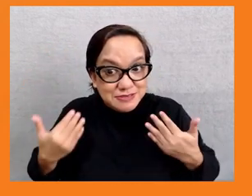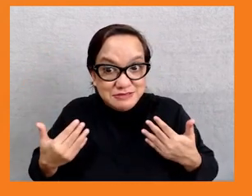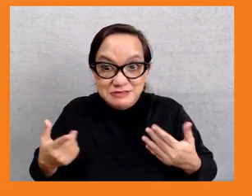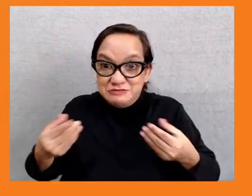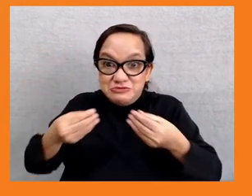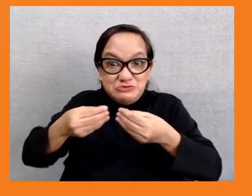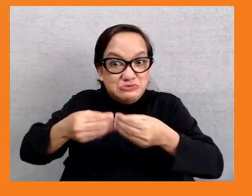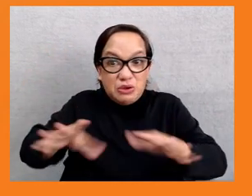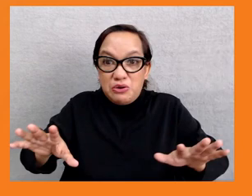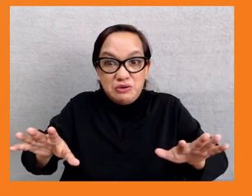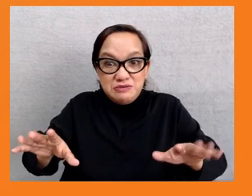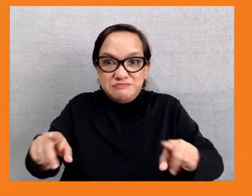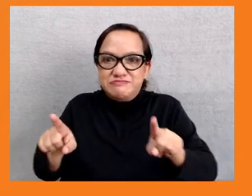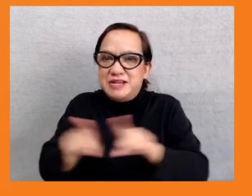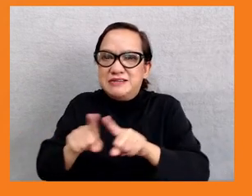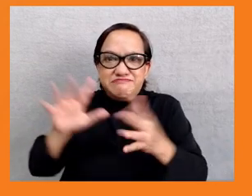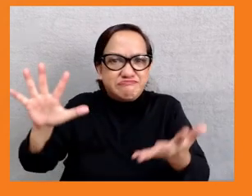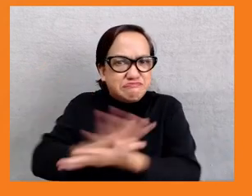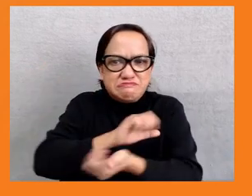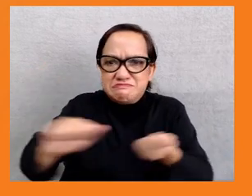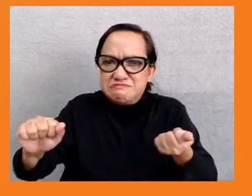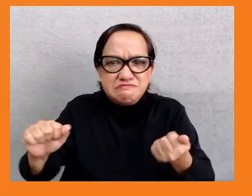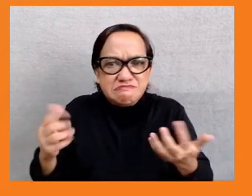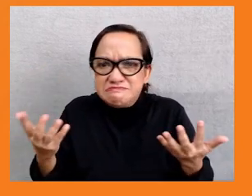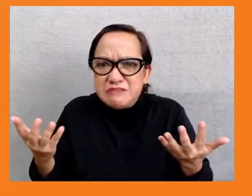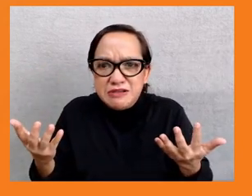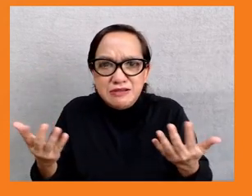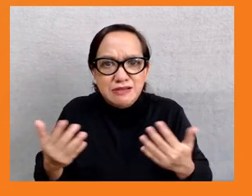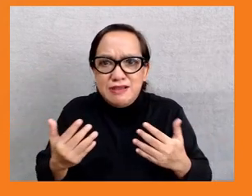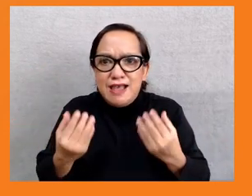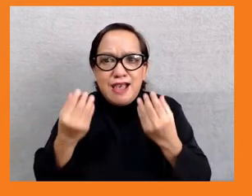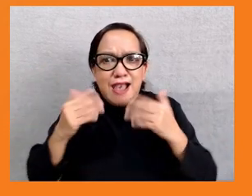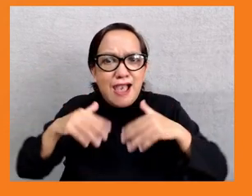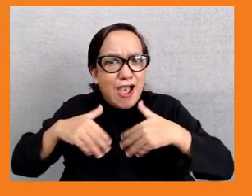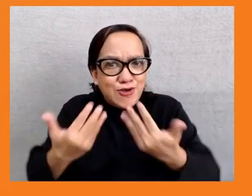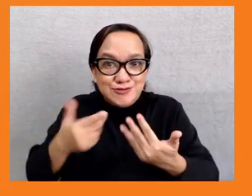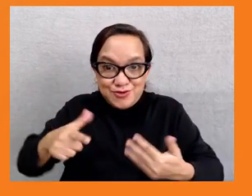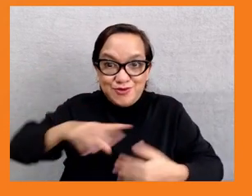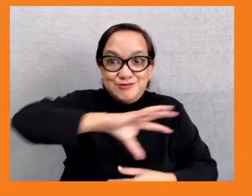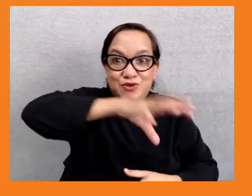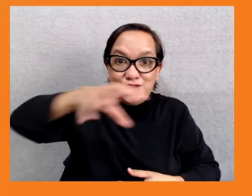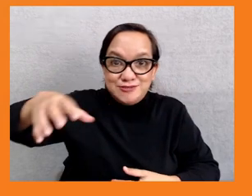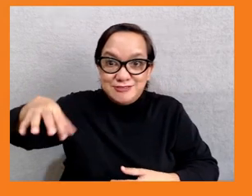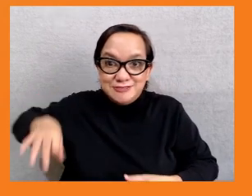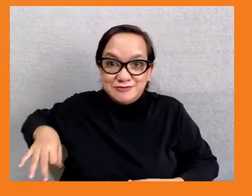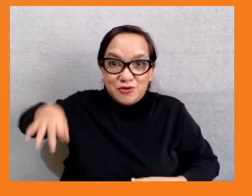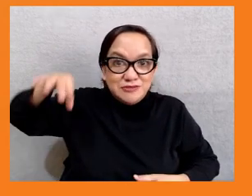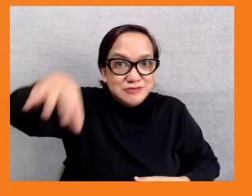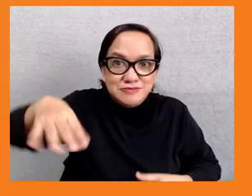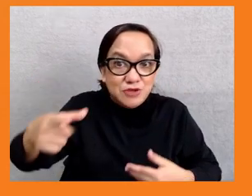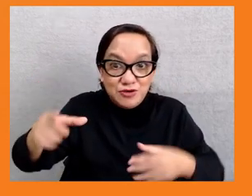countries who've contributed to climate change compensate countries that have done actually nothing to contribute to climate change.